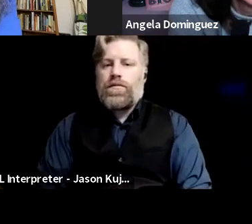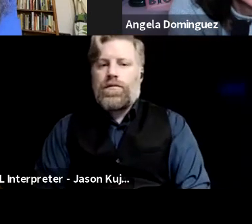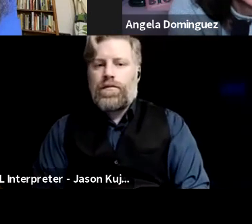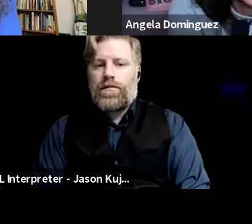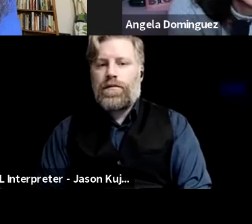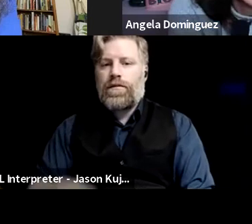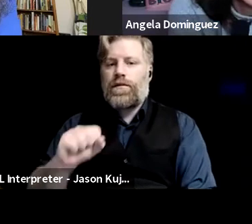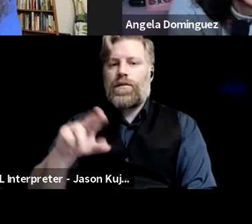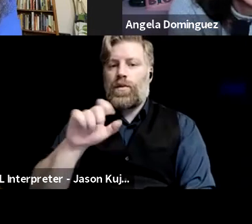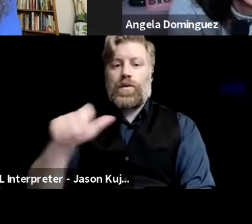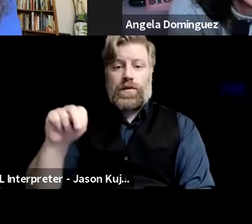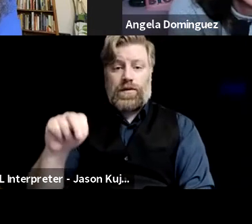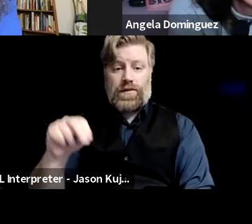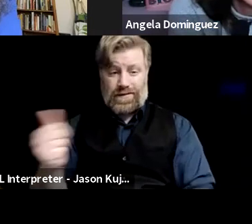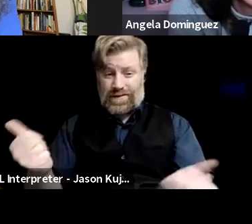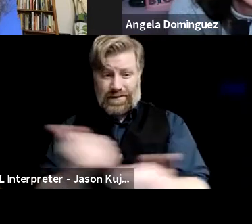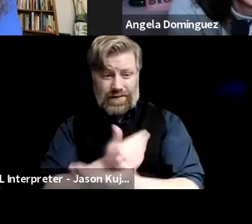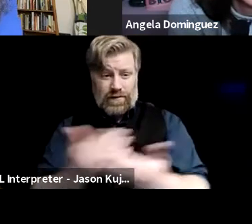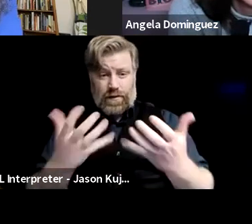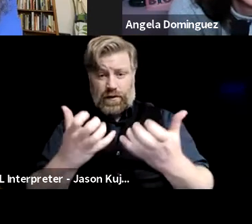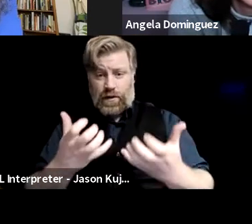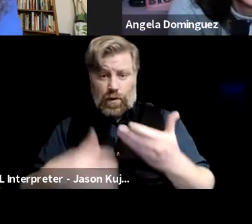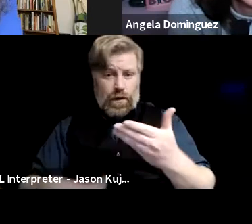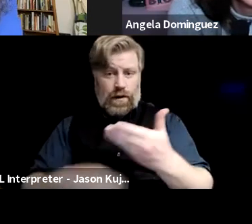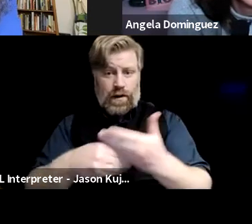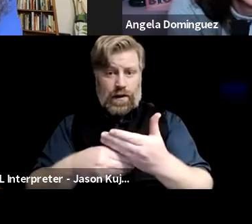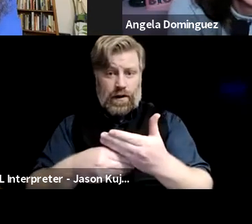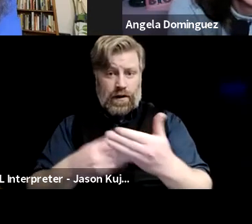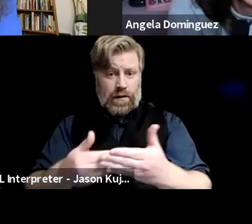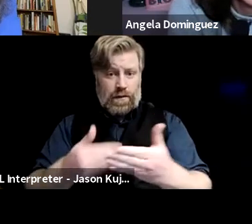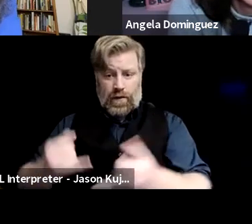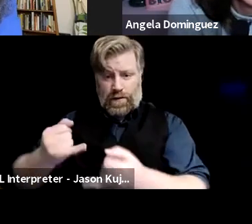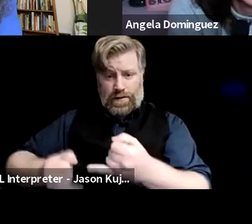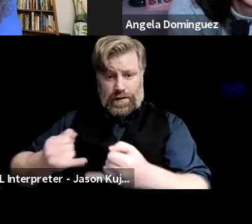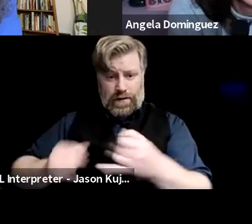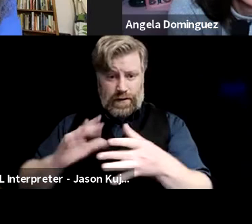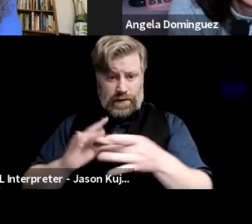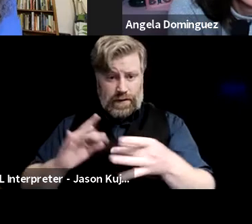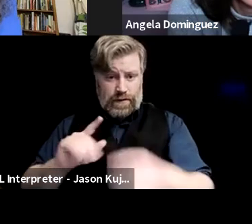Great. Did you, or is there anything you guys want to add before I move to the closing for the event?